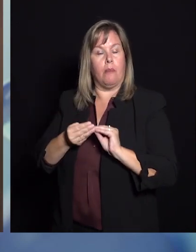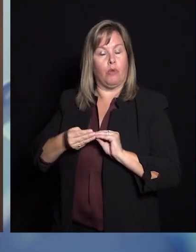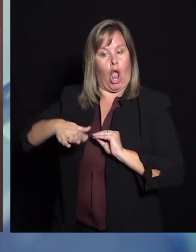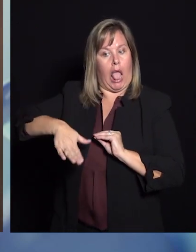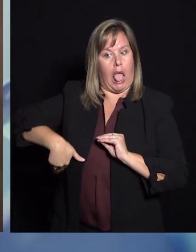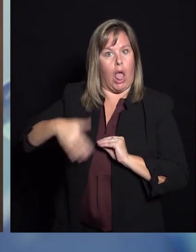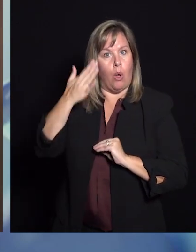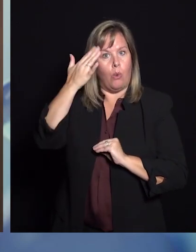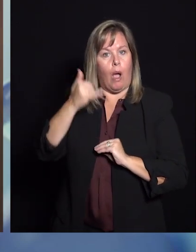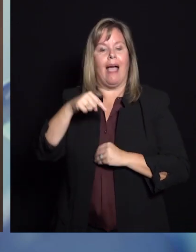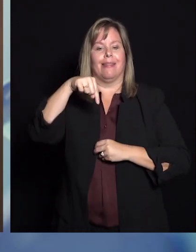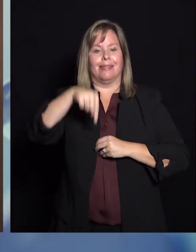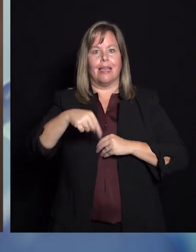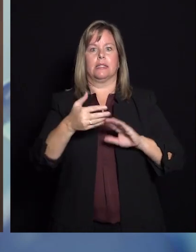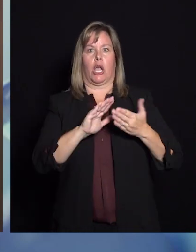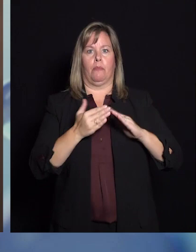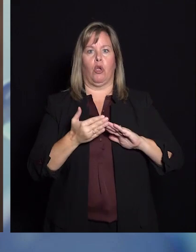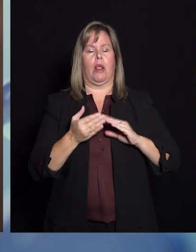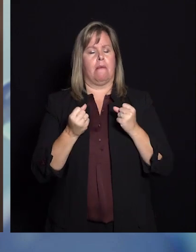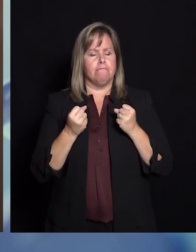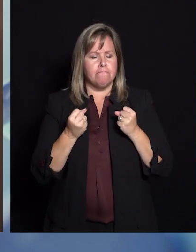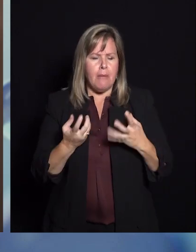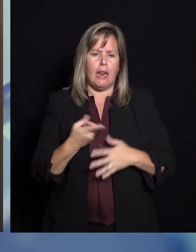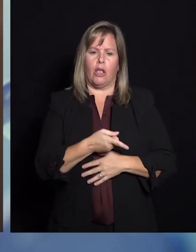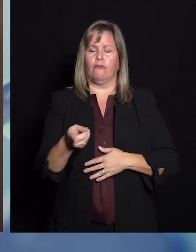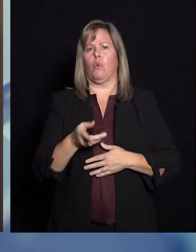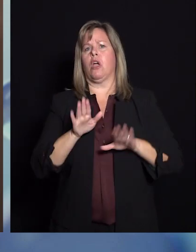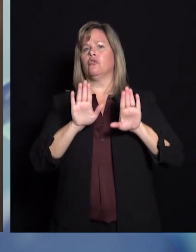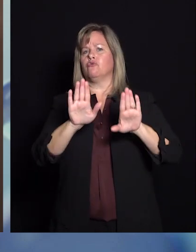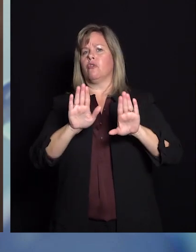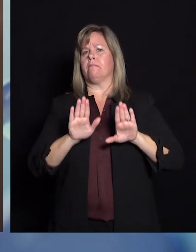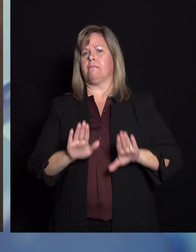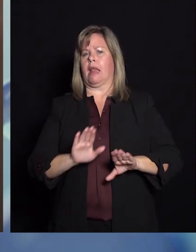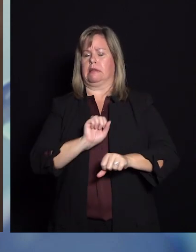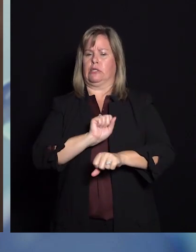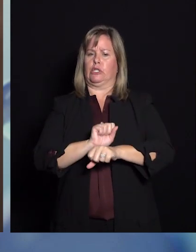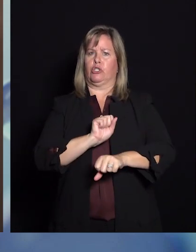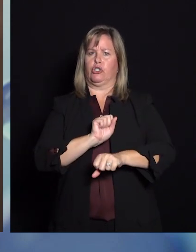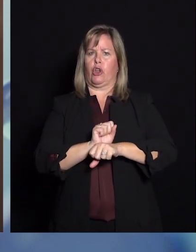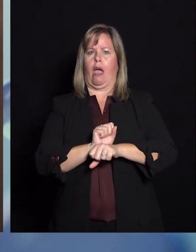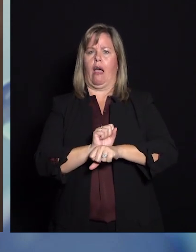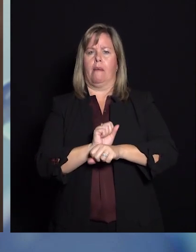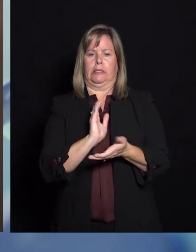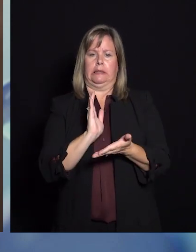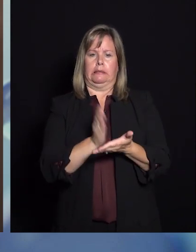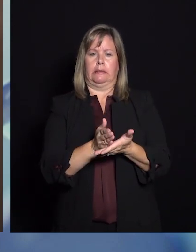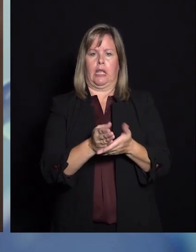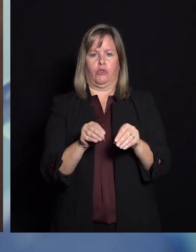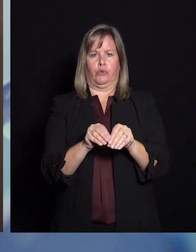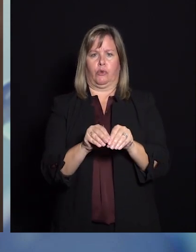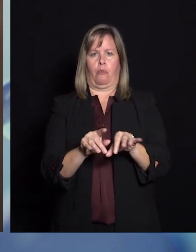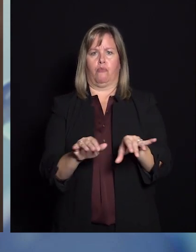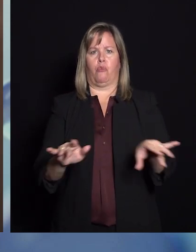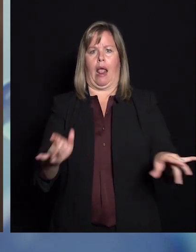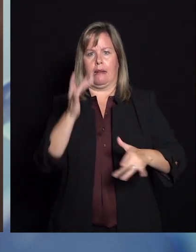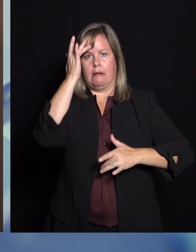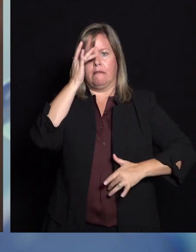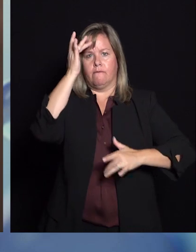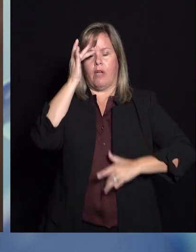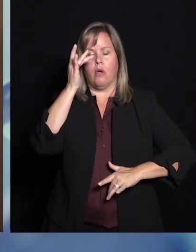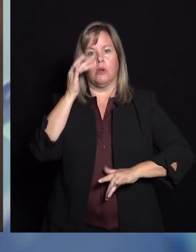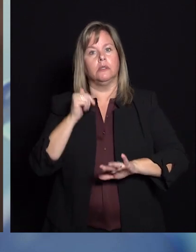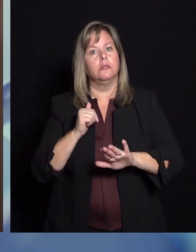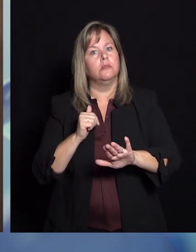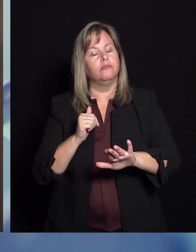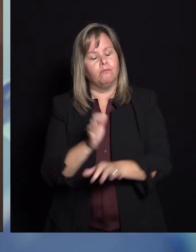is that this community, many of you have done a tremendous job making it difficult for the virus to spread. And we can't